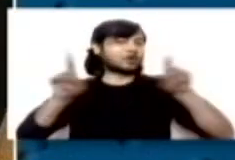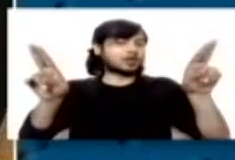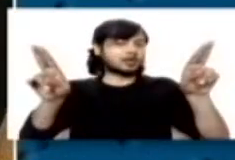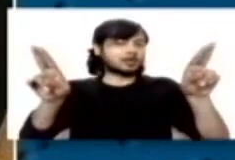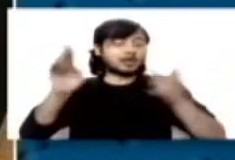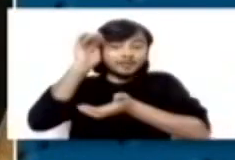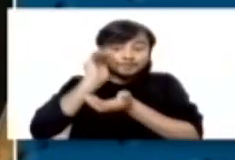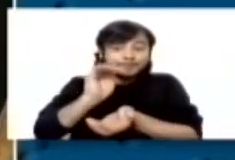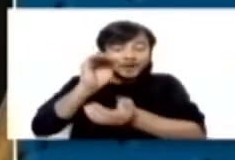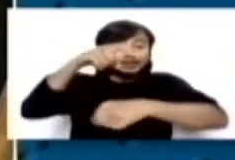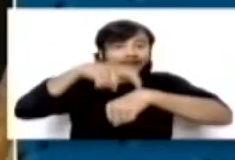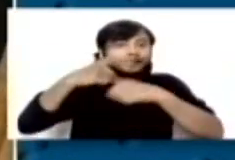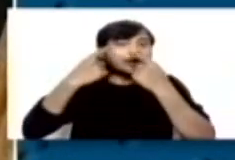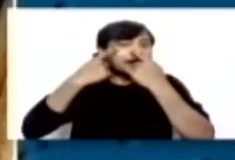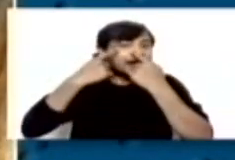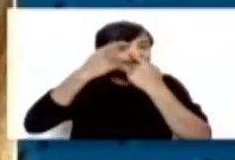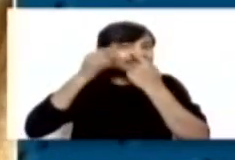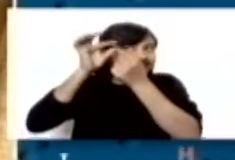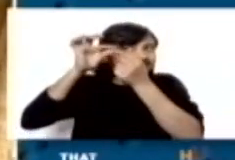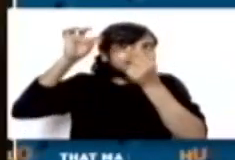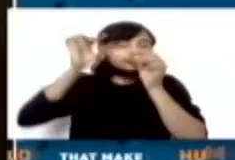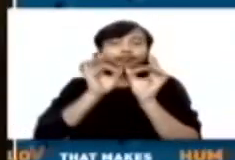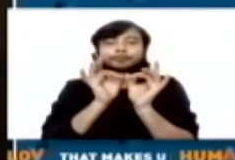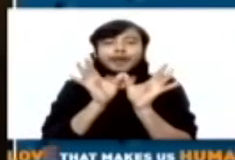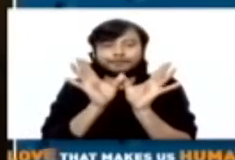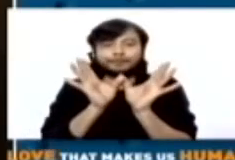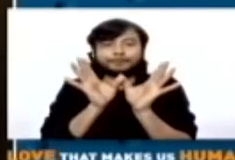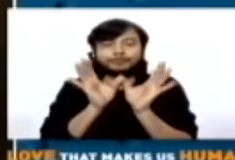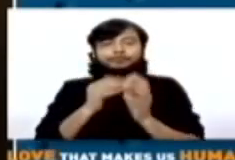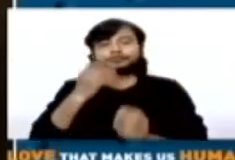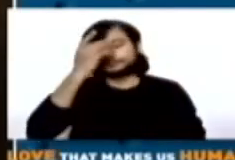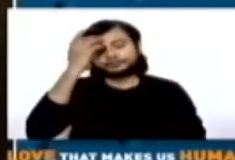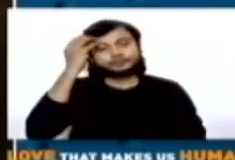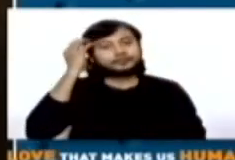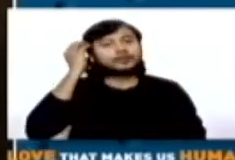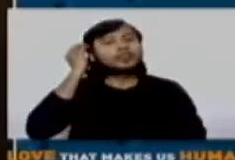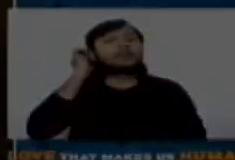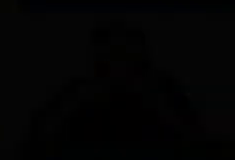Madhu was 100% visually challenged since birth with a fully damaged optic nerve.